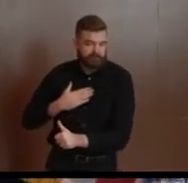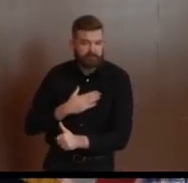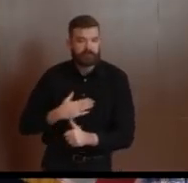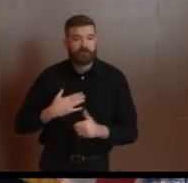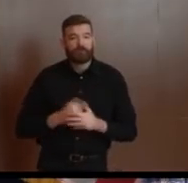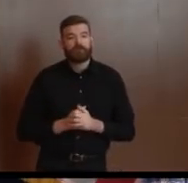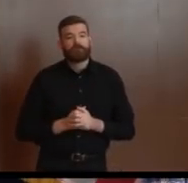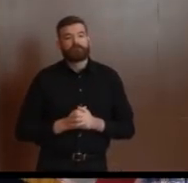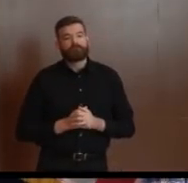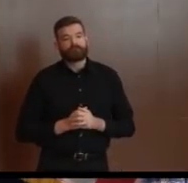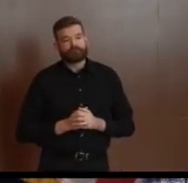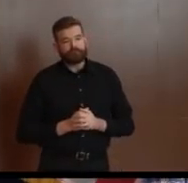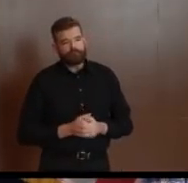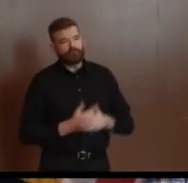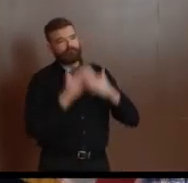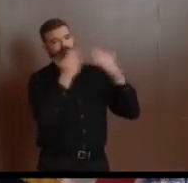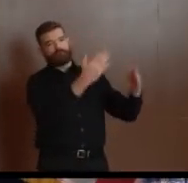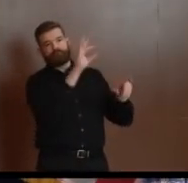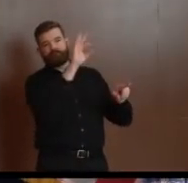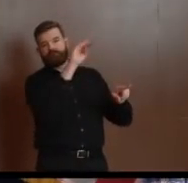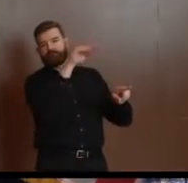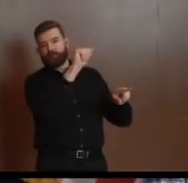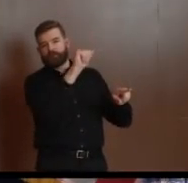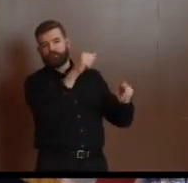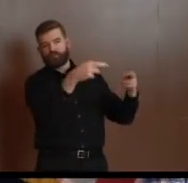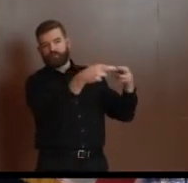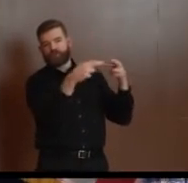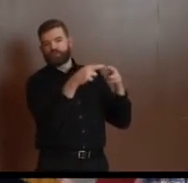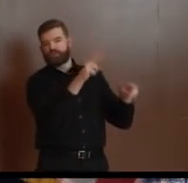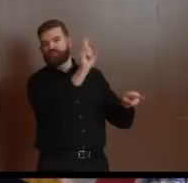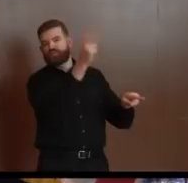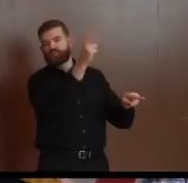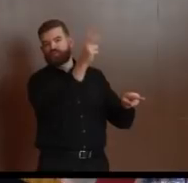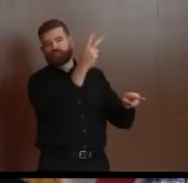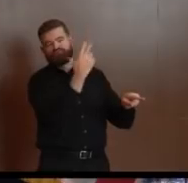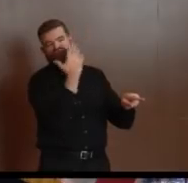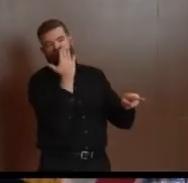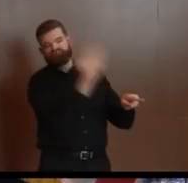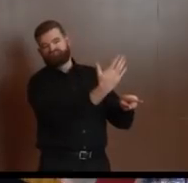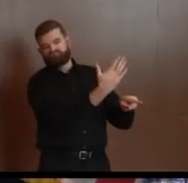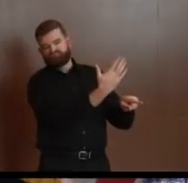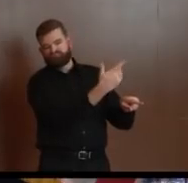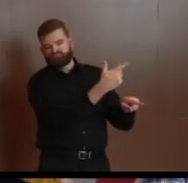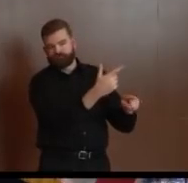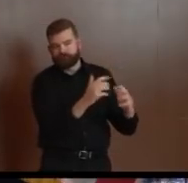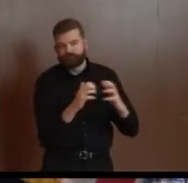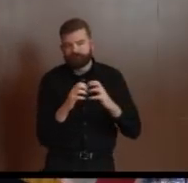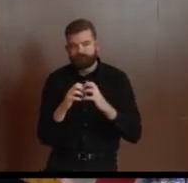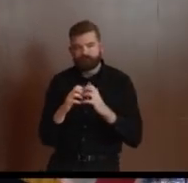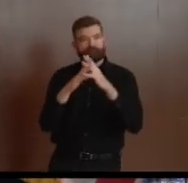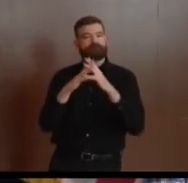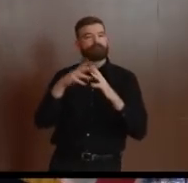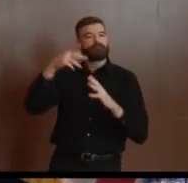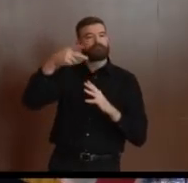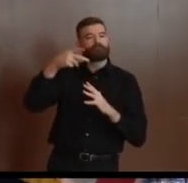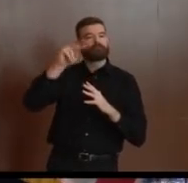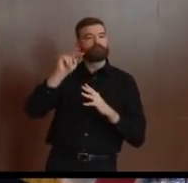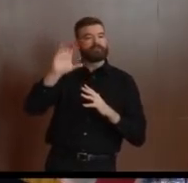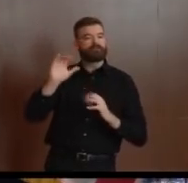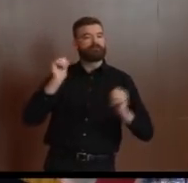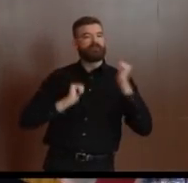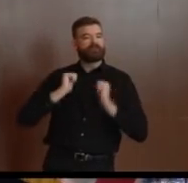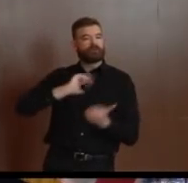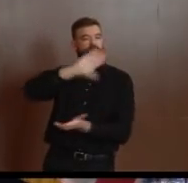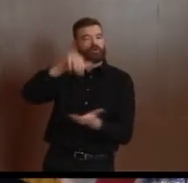to FEMA Region 2 for their partnership in getting this site open, as they did with the site at Bergen Community College, and also to the